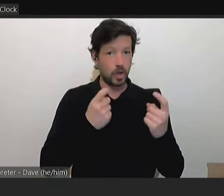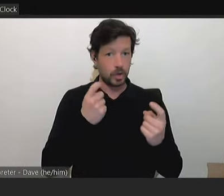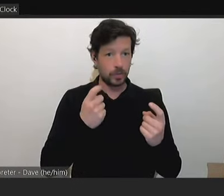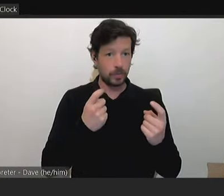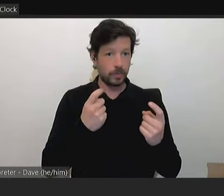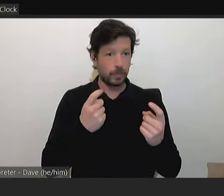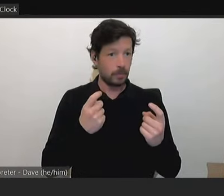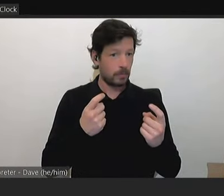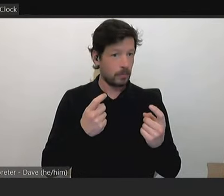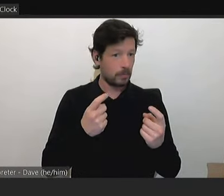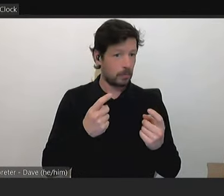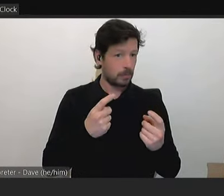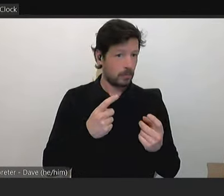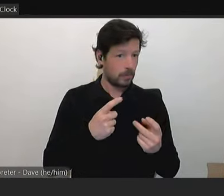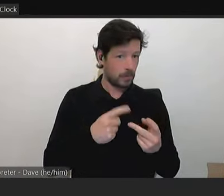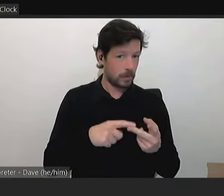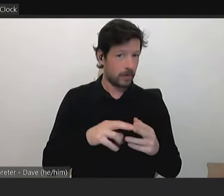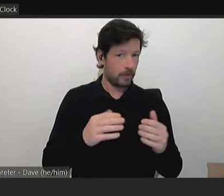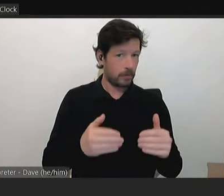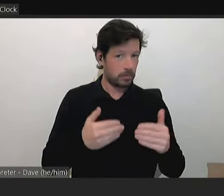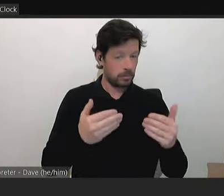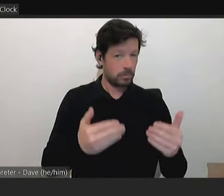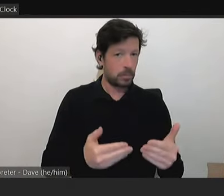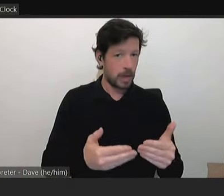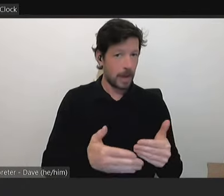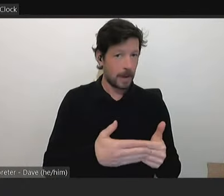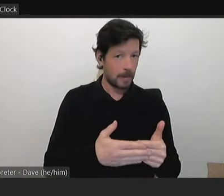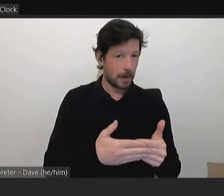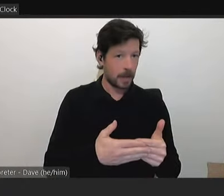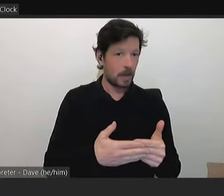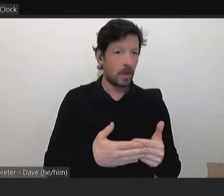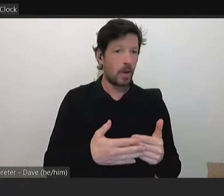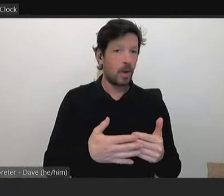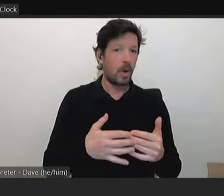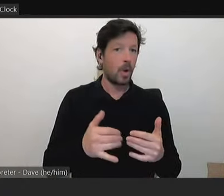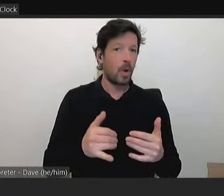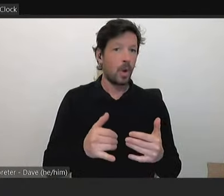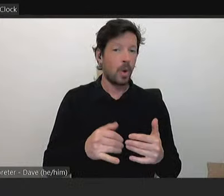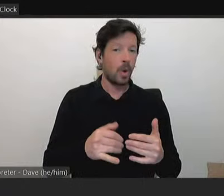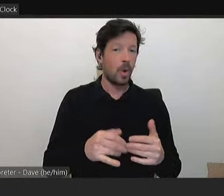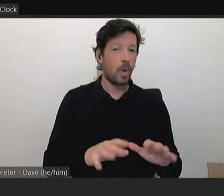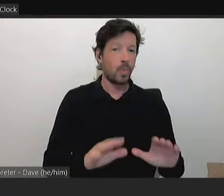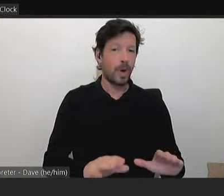ahead with this amendment or do we wait for reports?